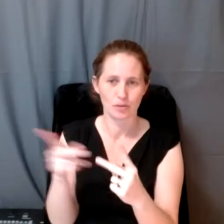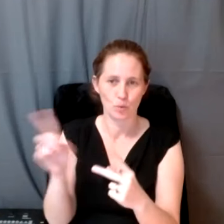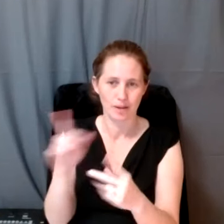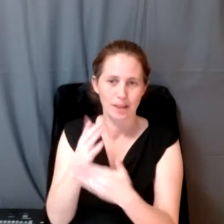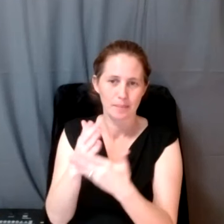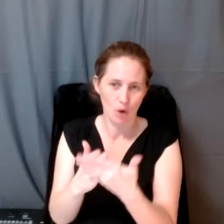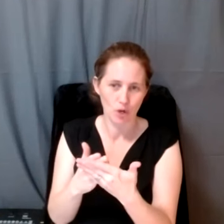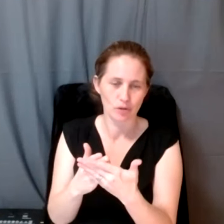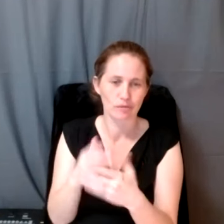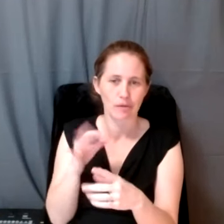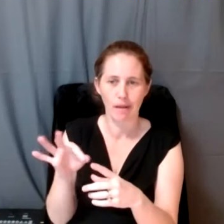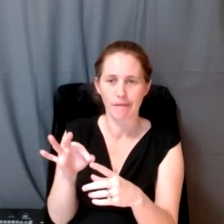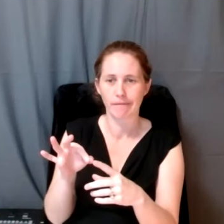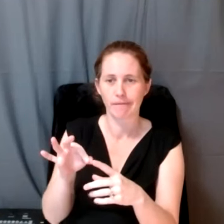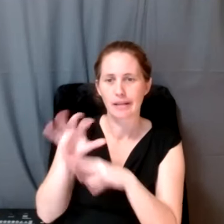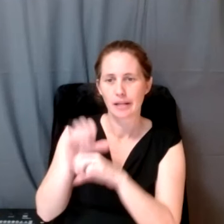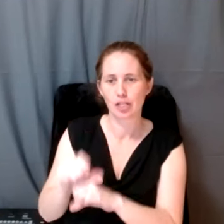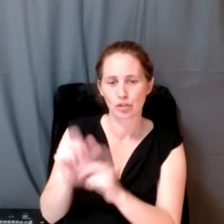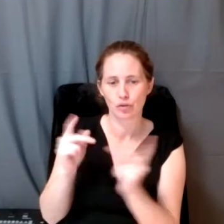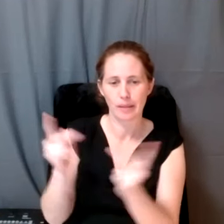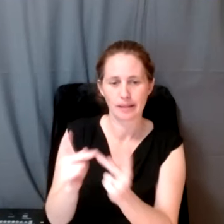part of an ancestral place.